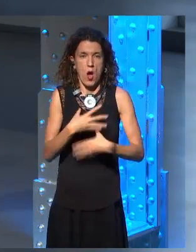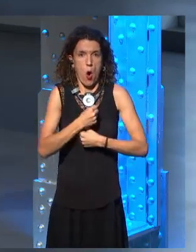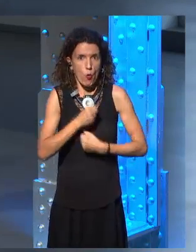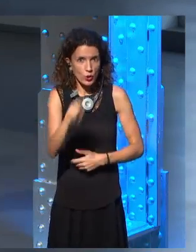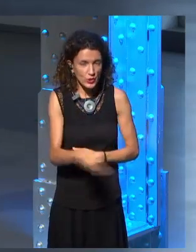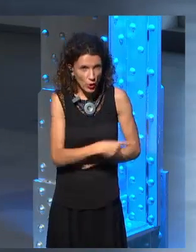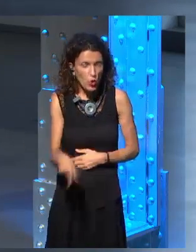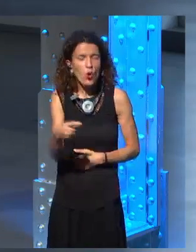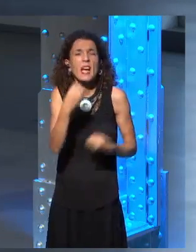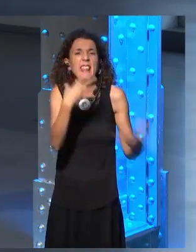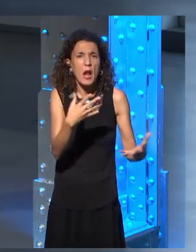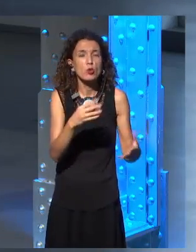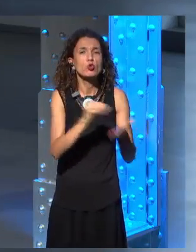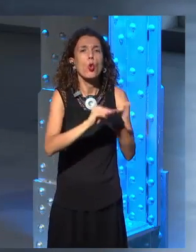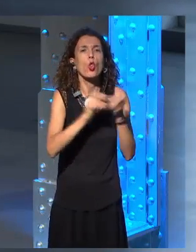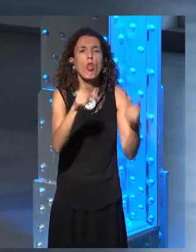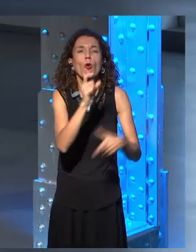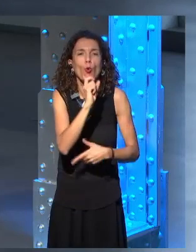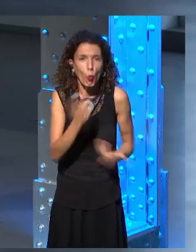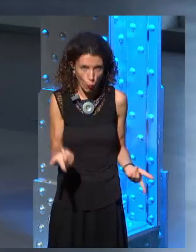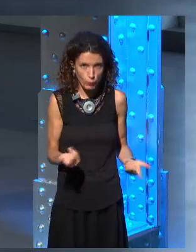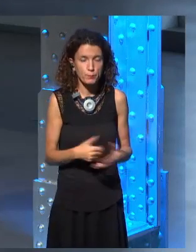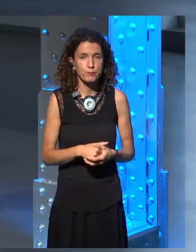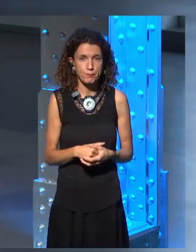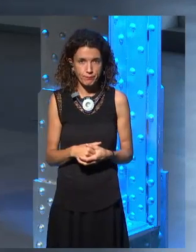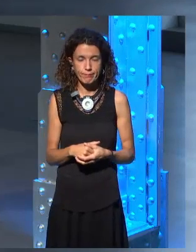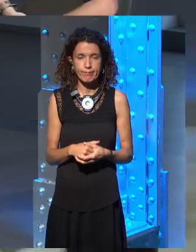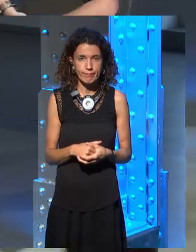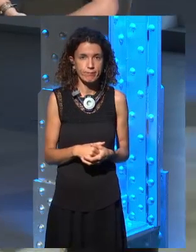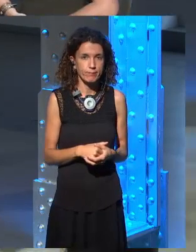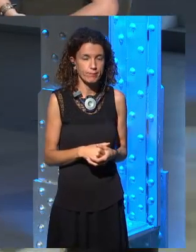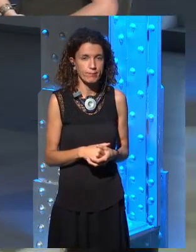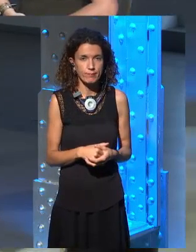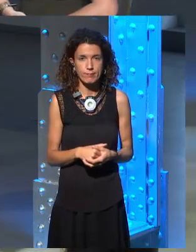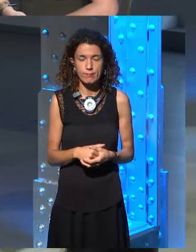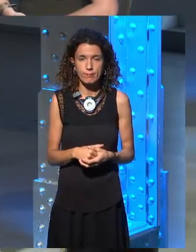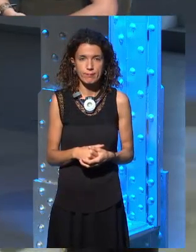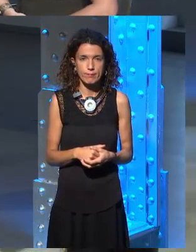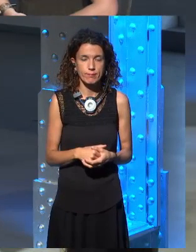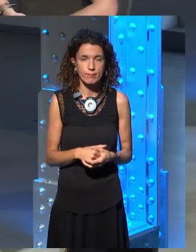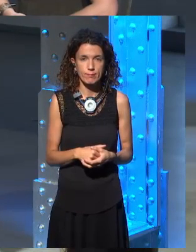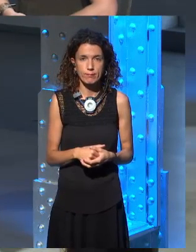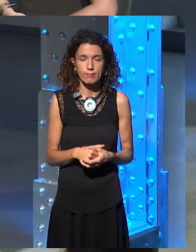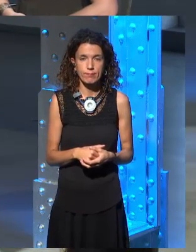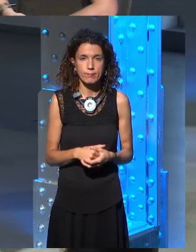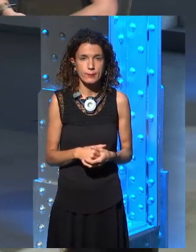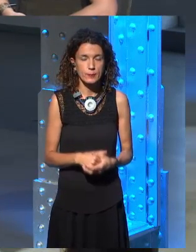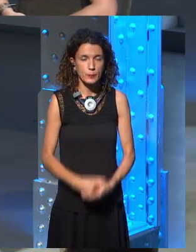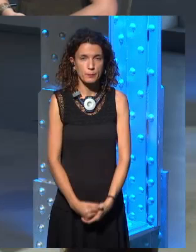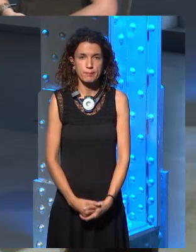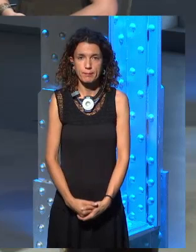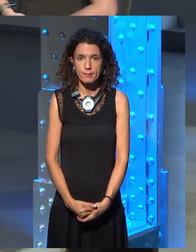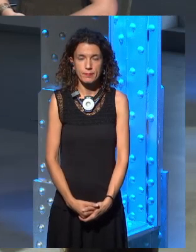some dates that were, you know, erroneous. So I would like to know how you put an end to that. How do you were able to solve that problem? Gosh,